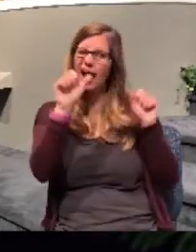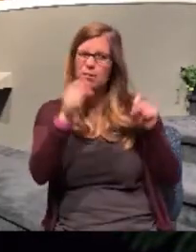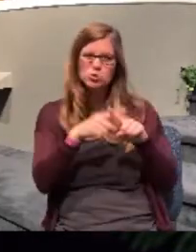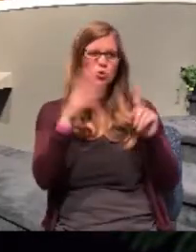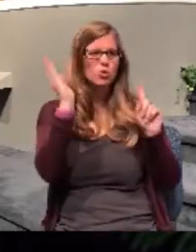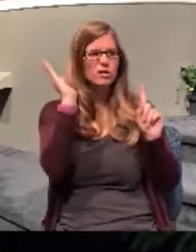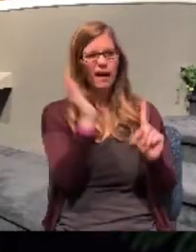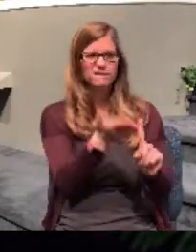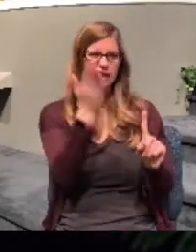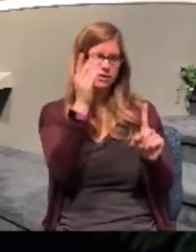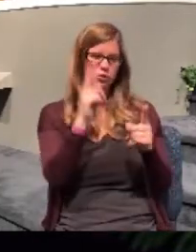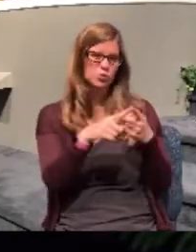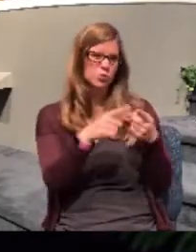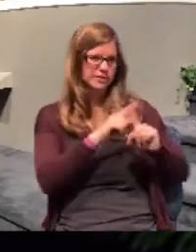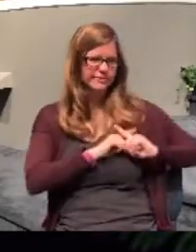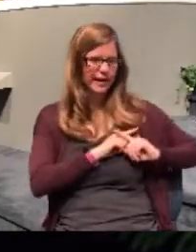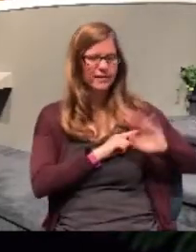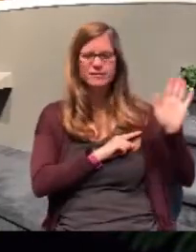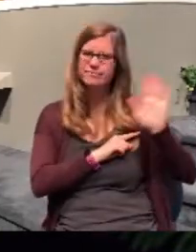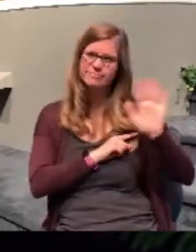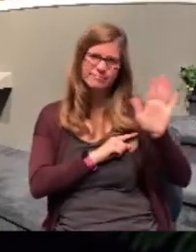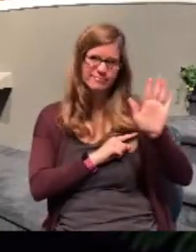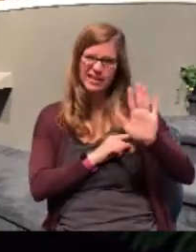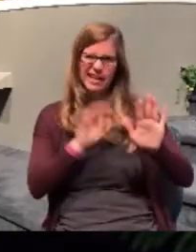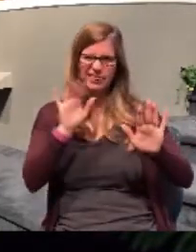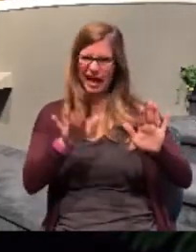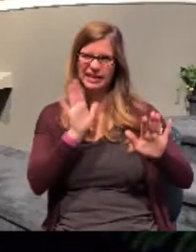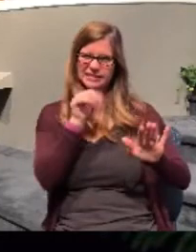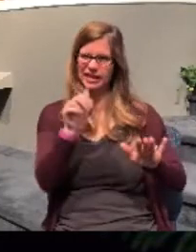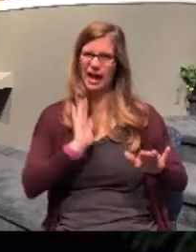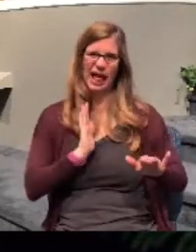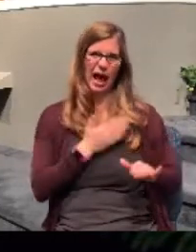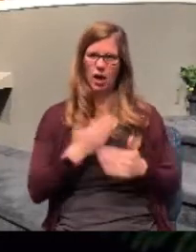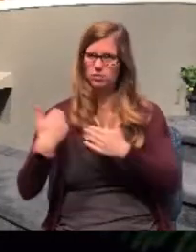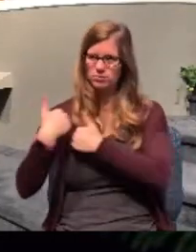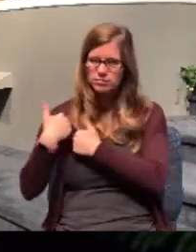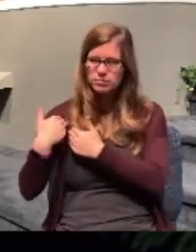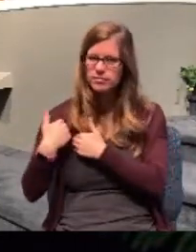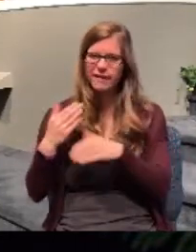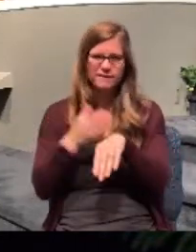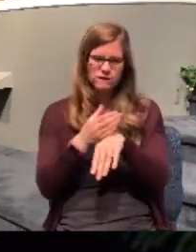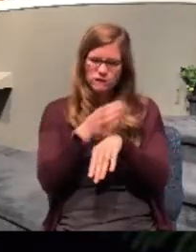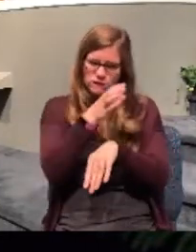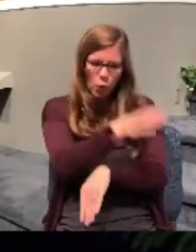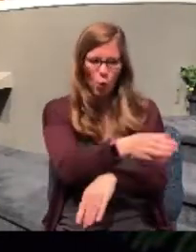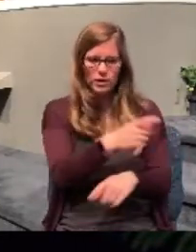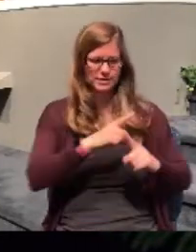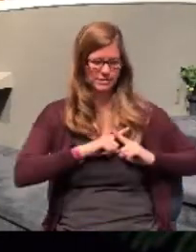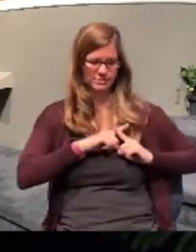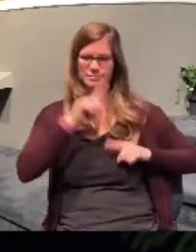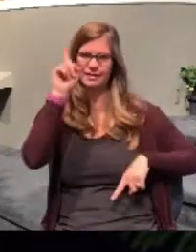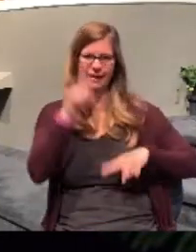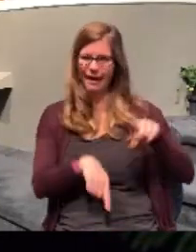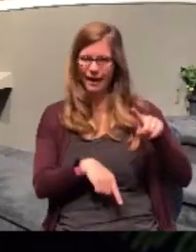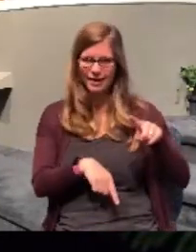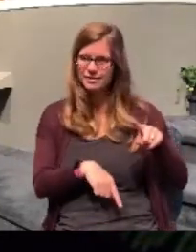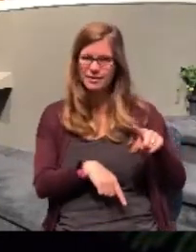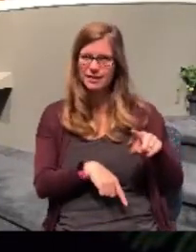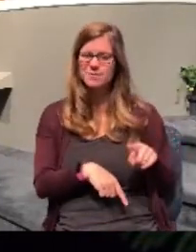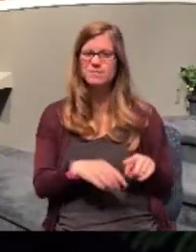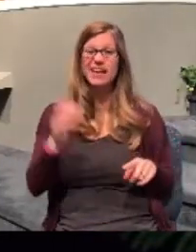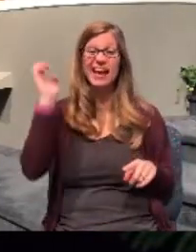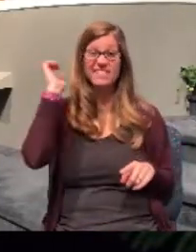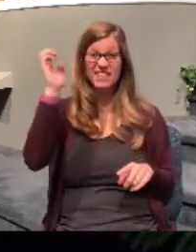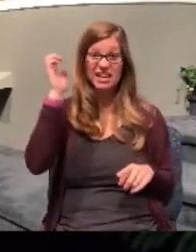No, no, we don't. We don't have the power to persuade or to force somebody to get saved. Evangelism is not the